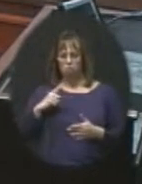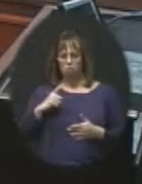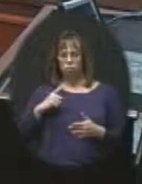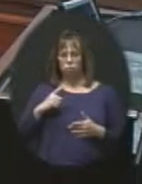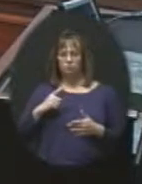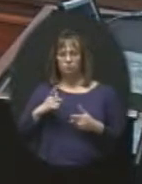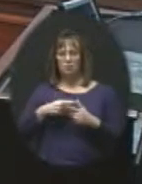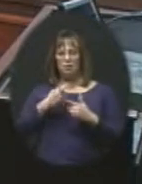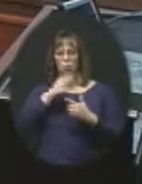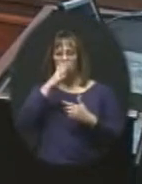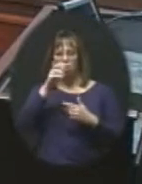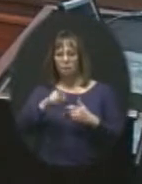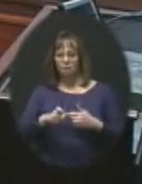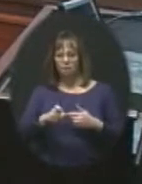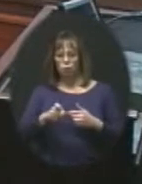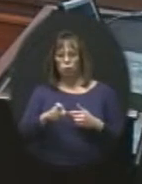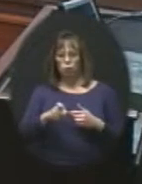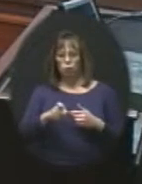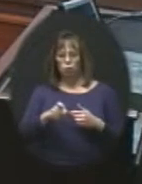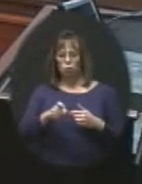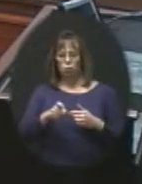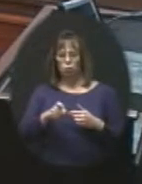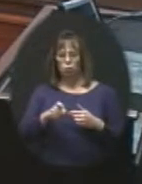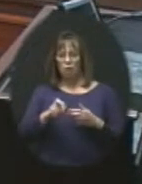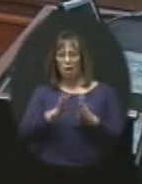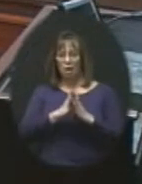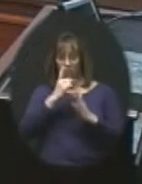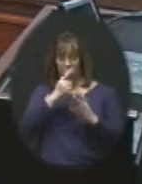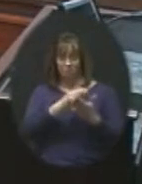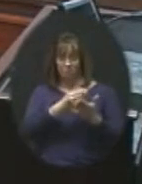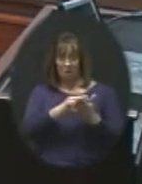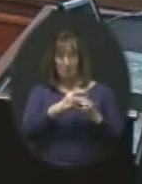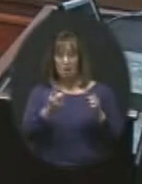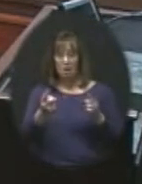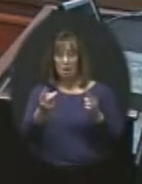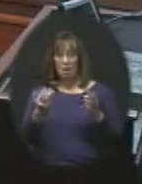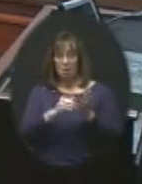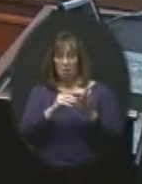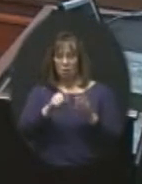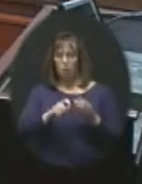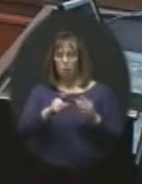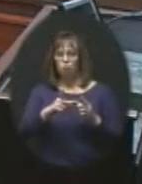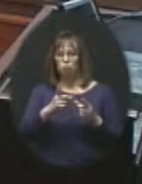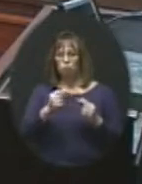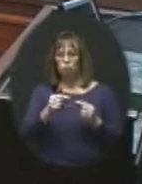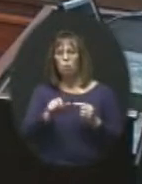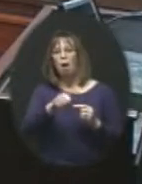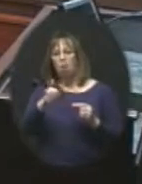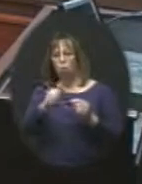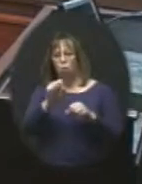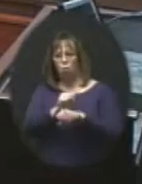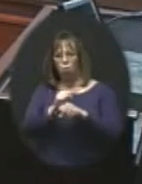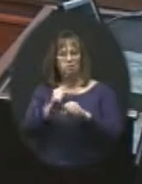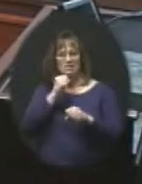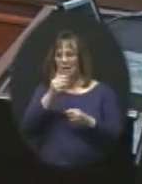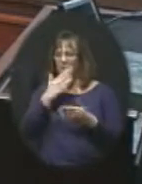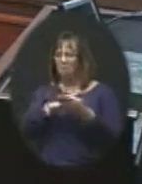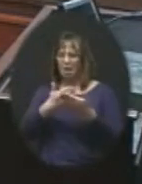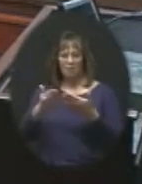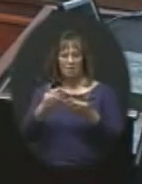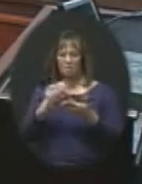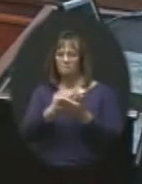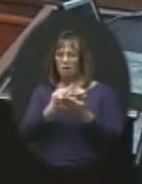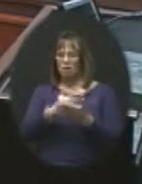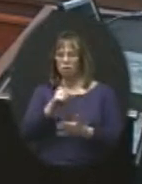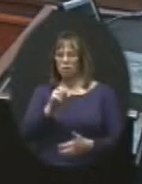we will have to, we will definitely ask for the funding. But it means again that we're going to have to do some additional work. again, but that's not a bad thing. Financial literacy